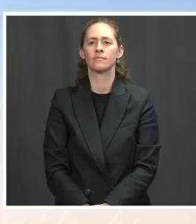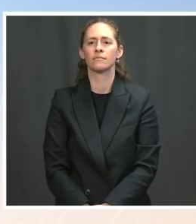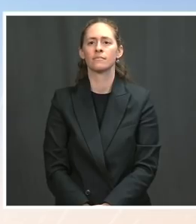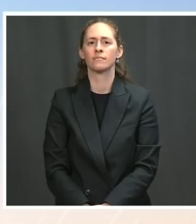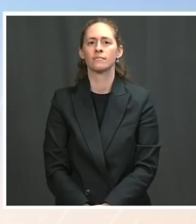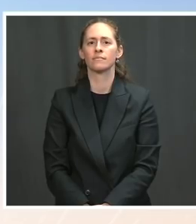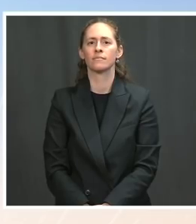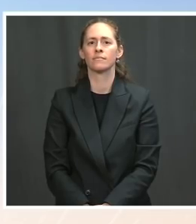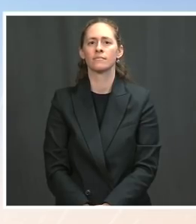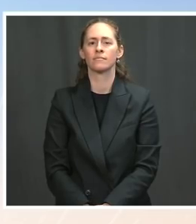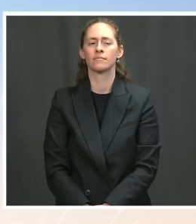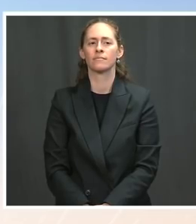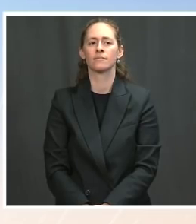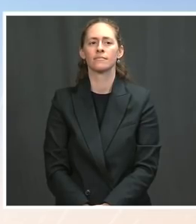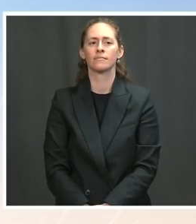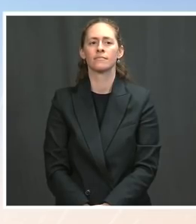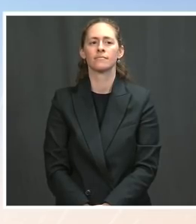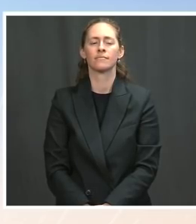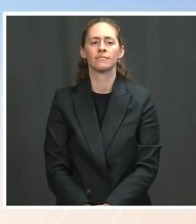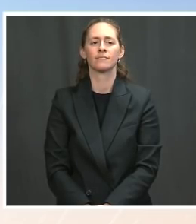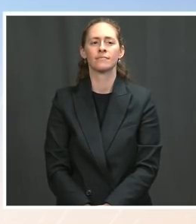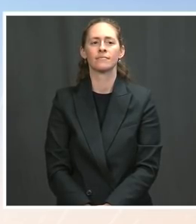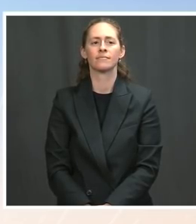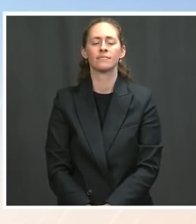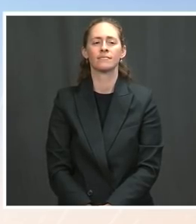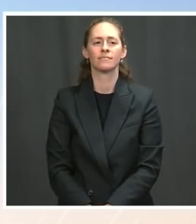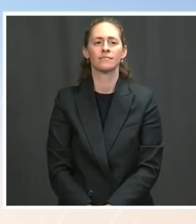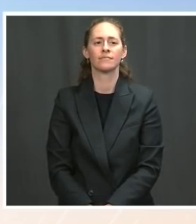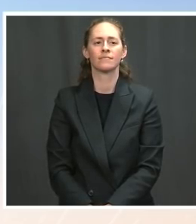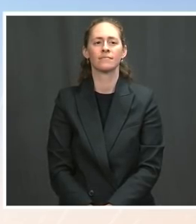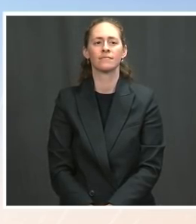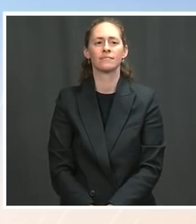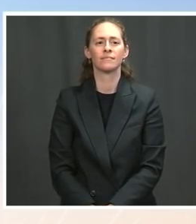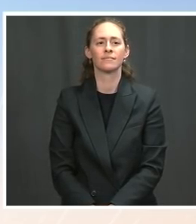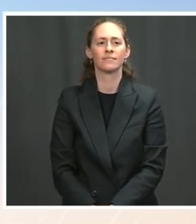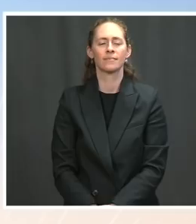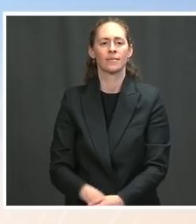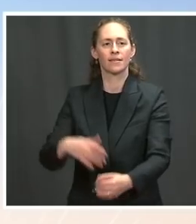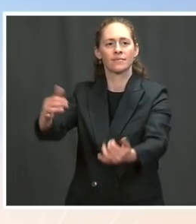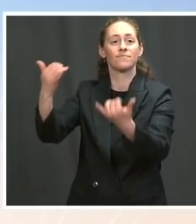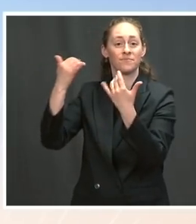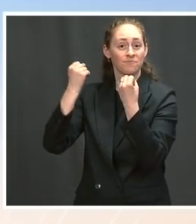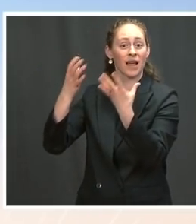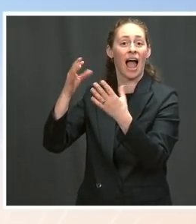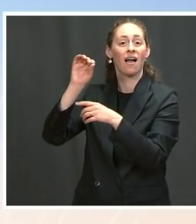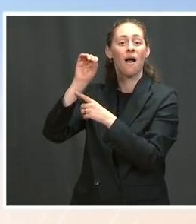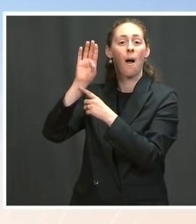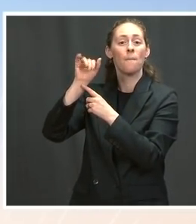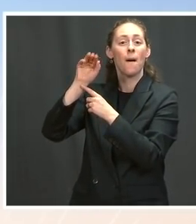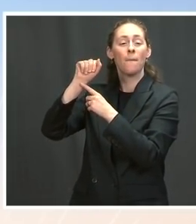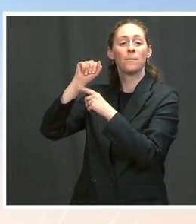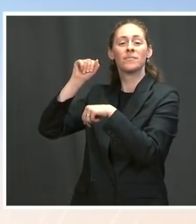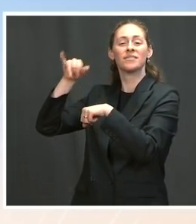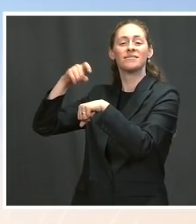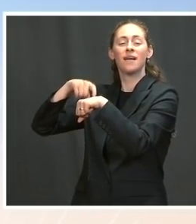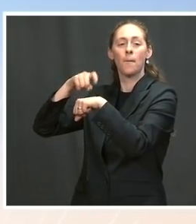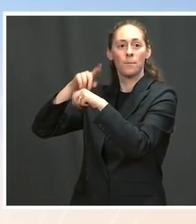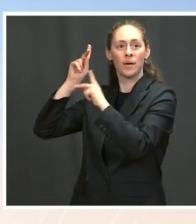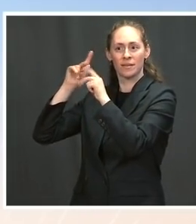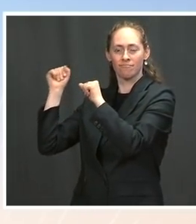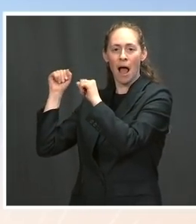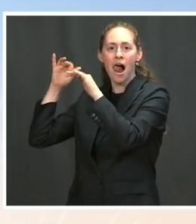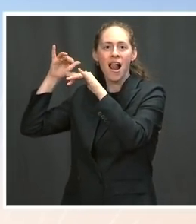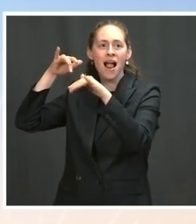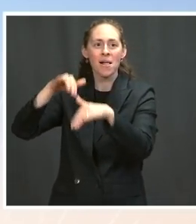officials that are now in this Biden administration and the President's relatively light schedule, there's a